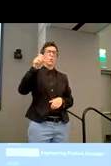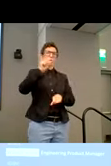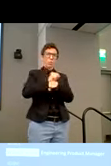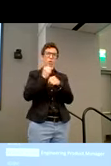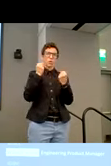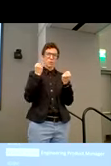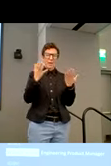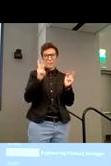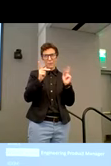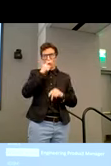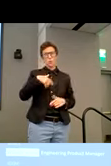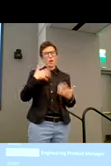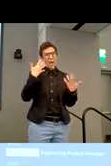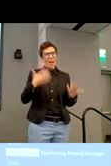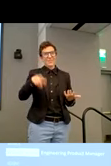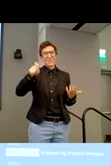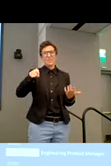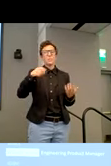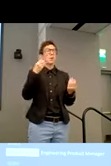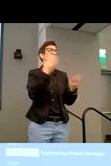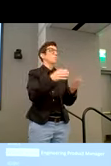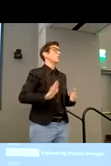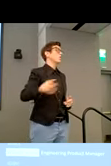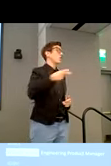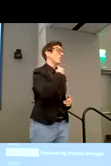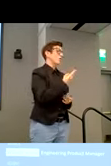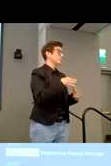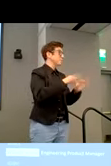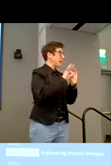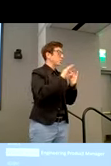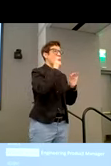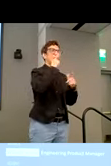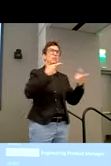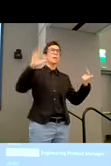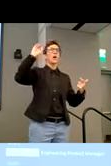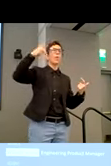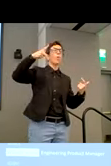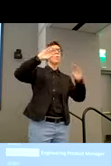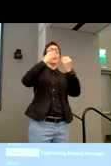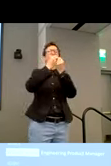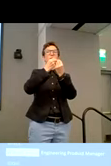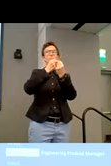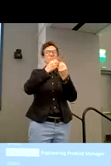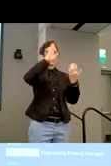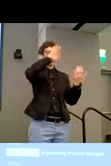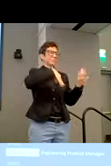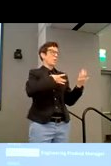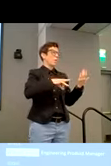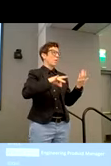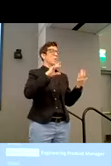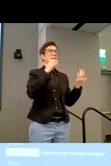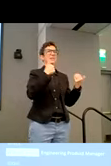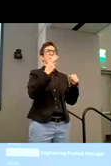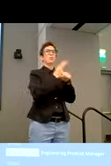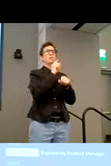need. So just know your voice matters. It's not just large organizations. And I know we don't always like it. But whenever you're a